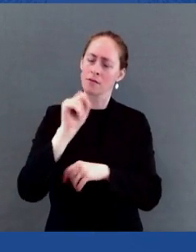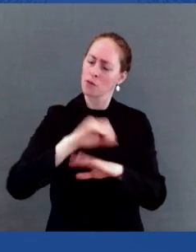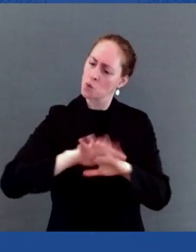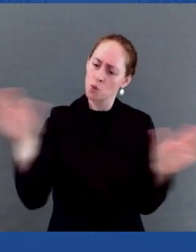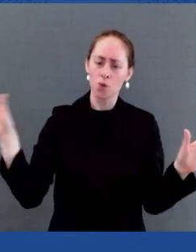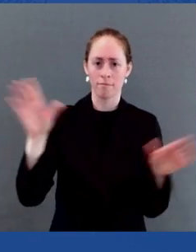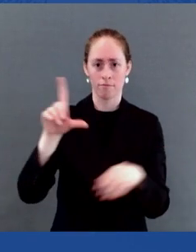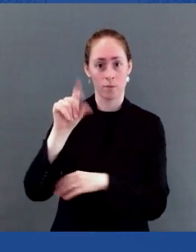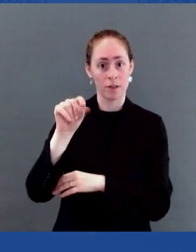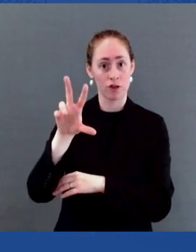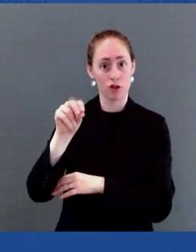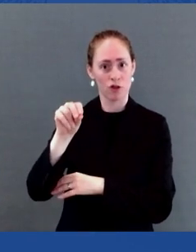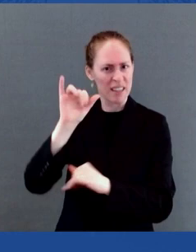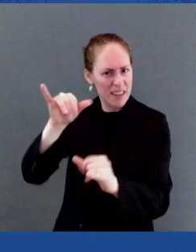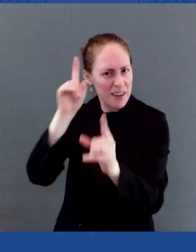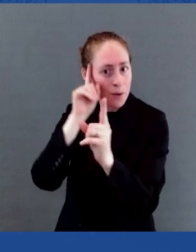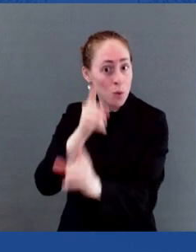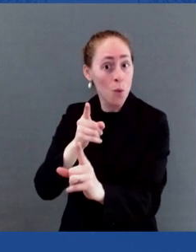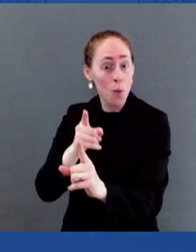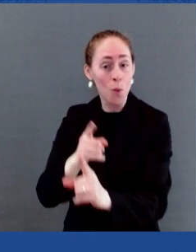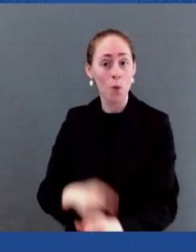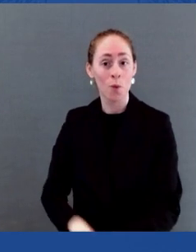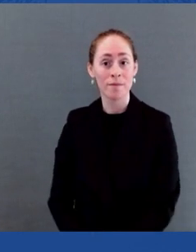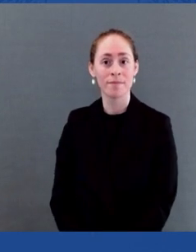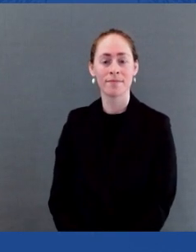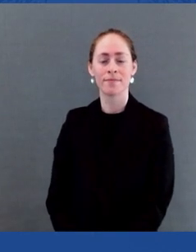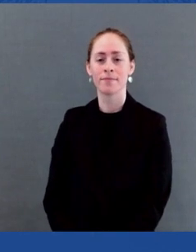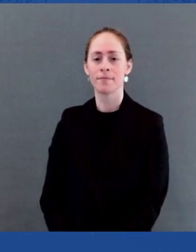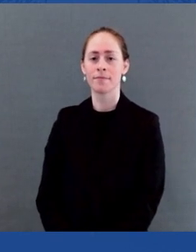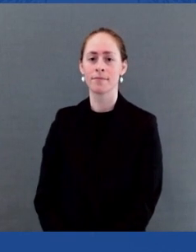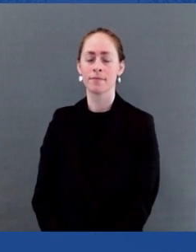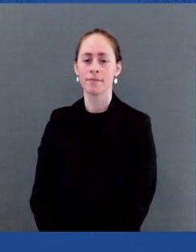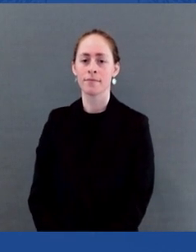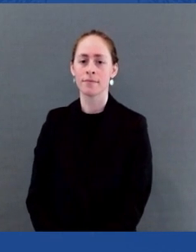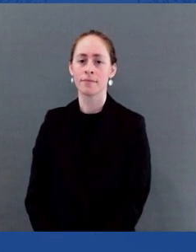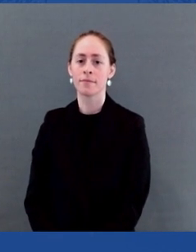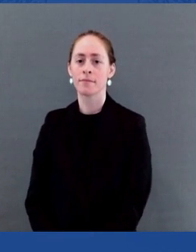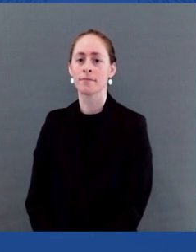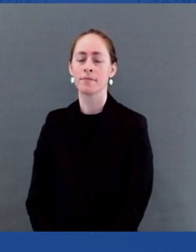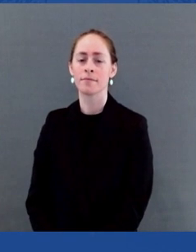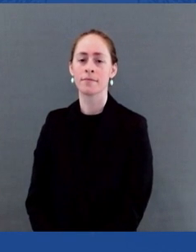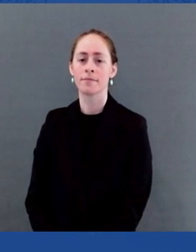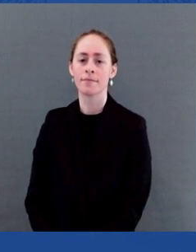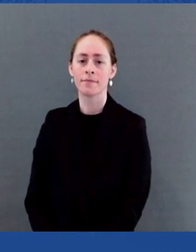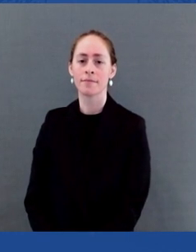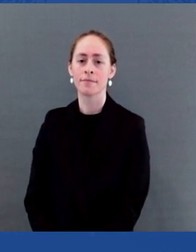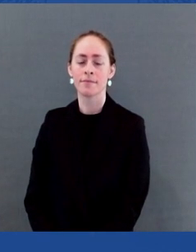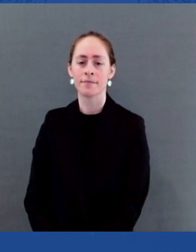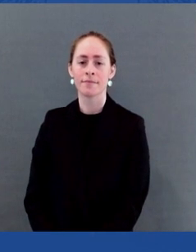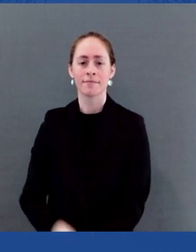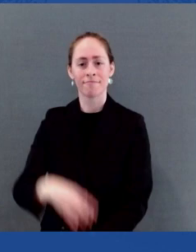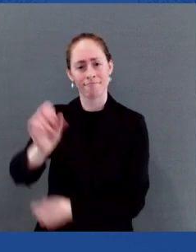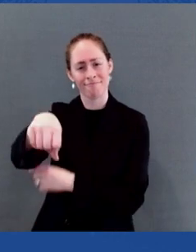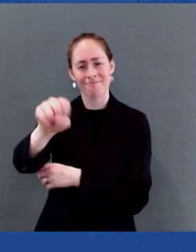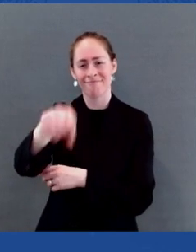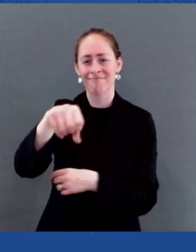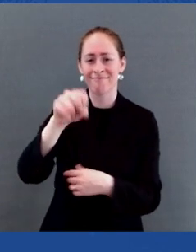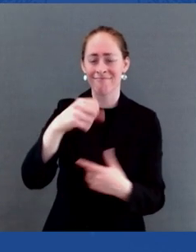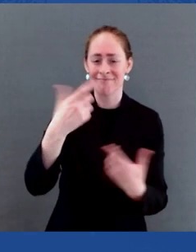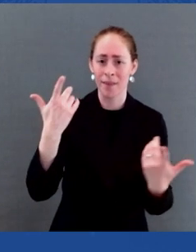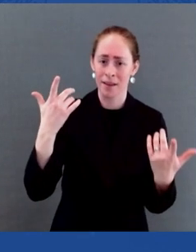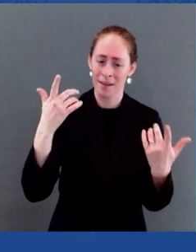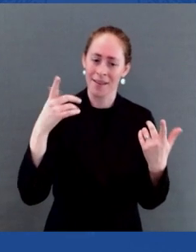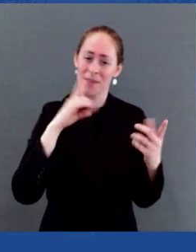And it centers on the kind of innovative community solutions — community-driven solutions — that we know will work. It's a plan to make sure that the